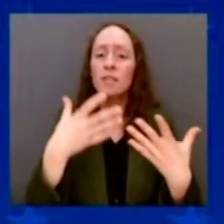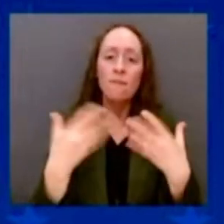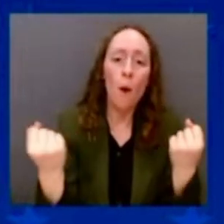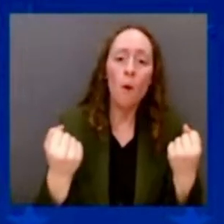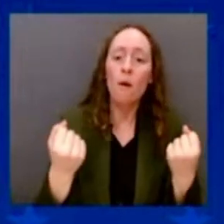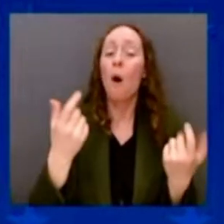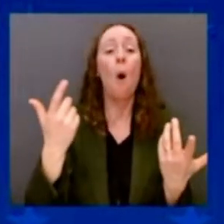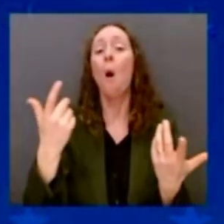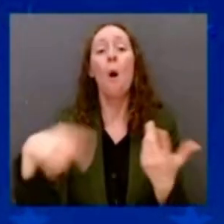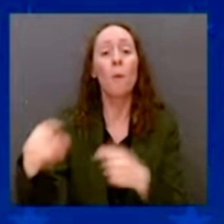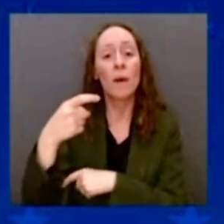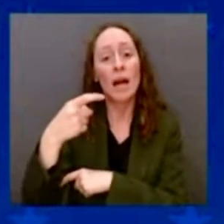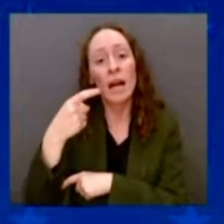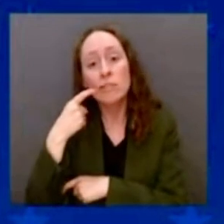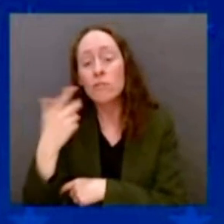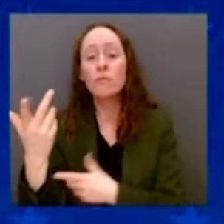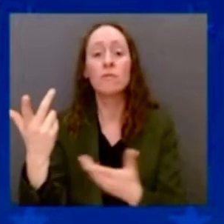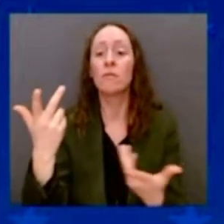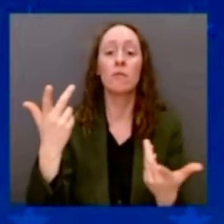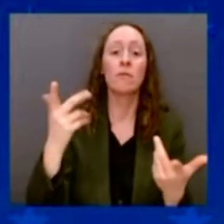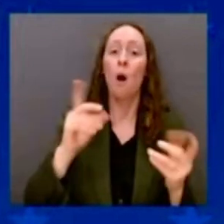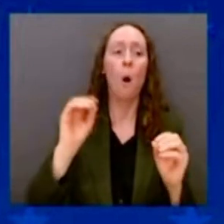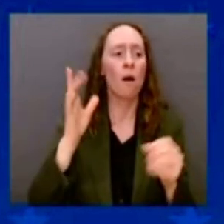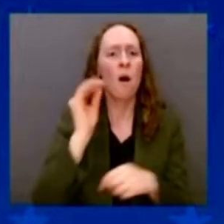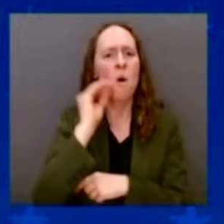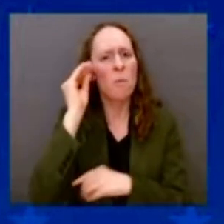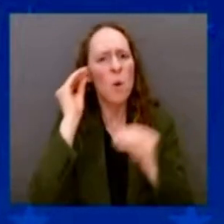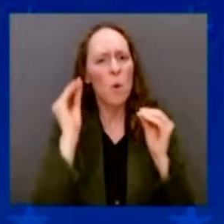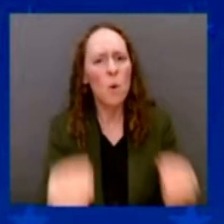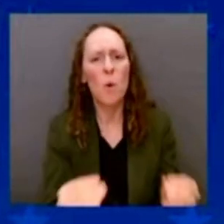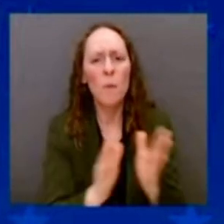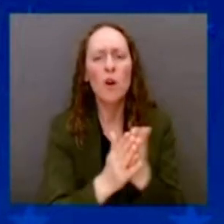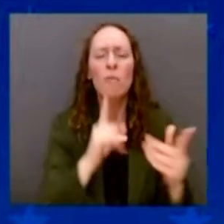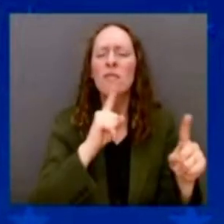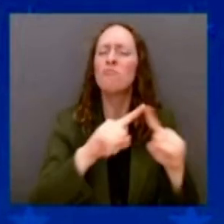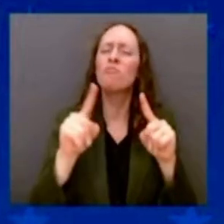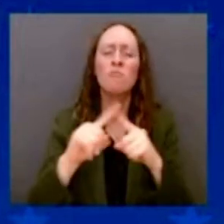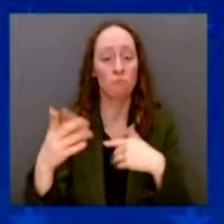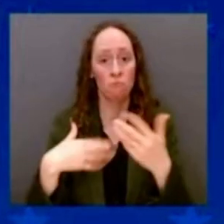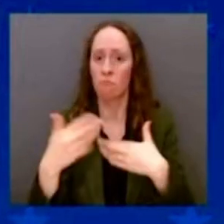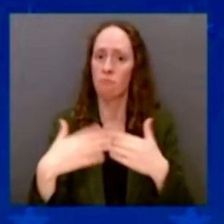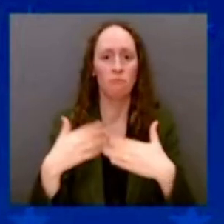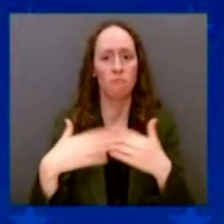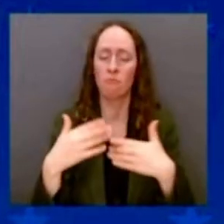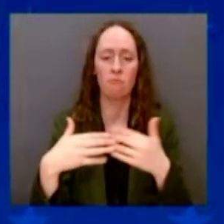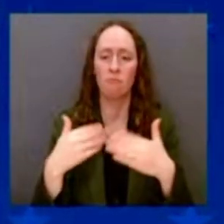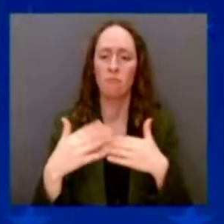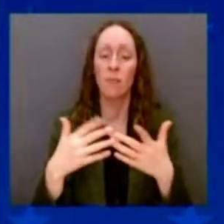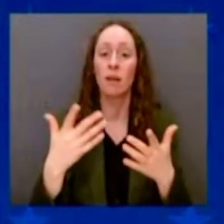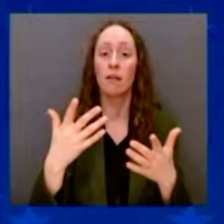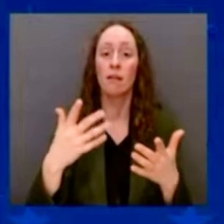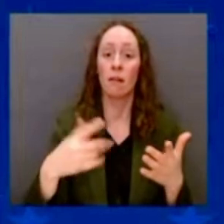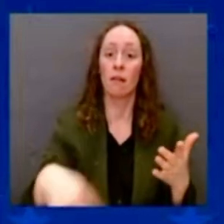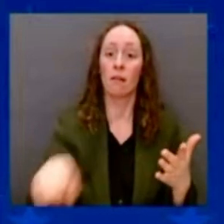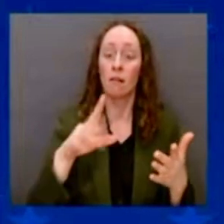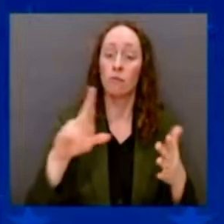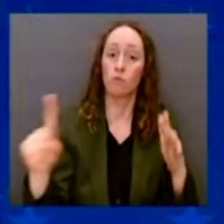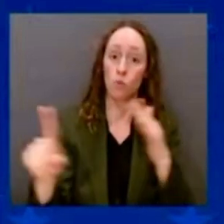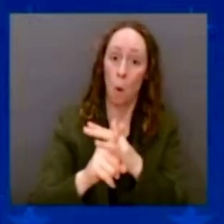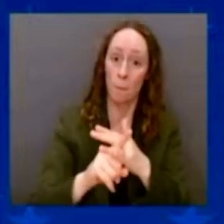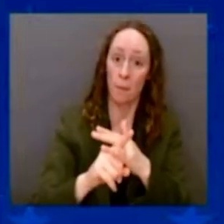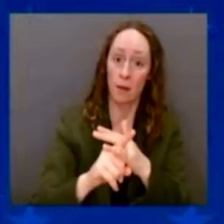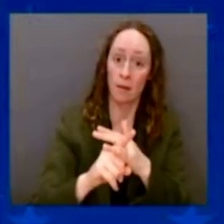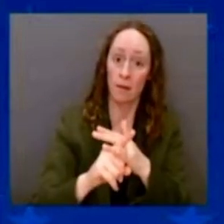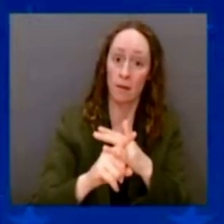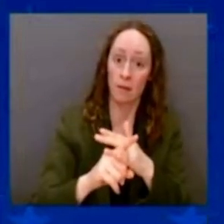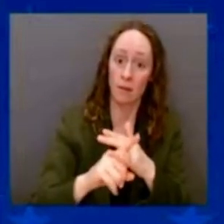et cetera, by the time a kid gets to first grade, they will have heard a million fewer words spoken. Not different words,